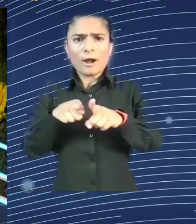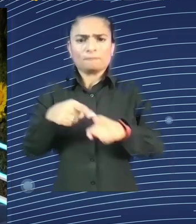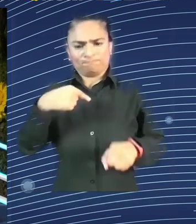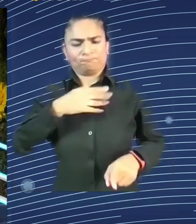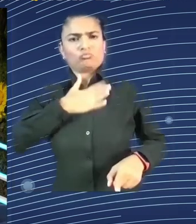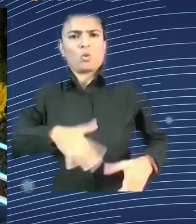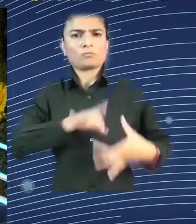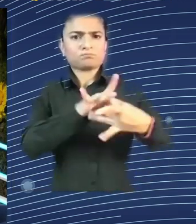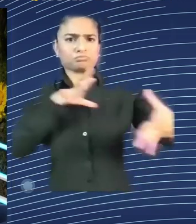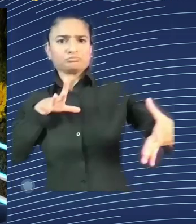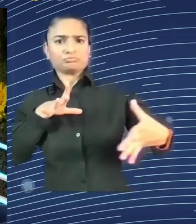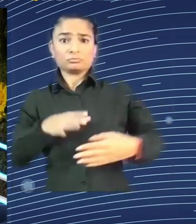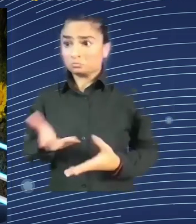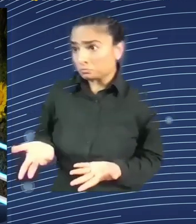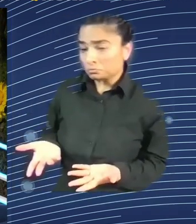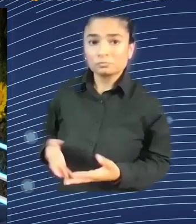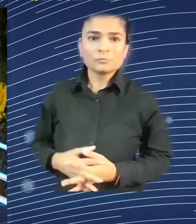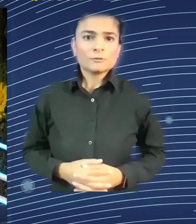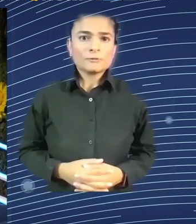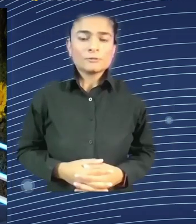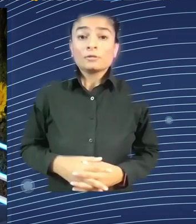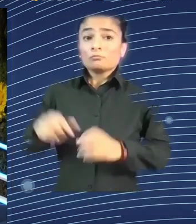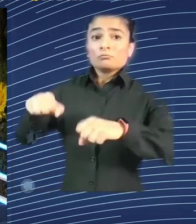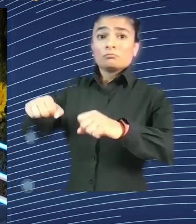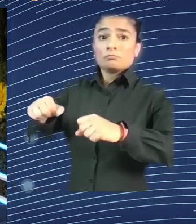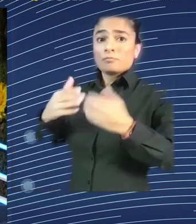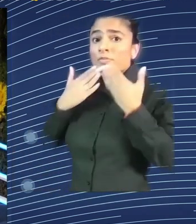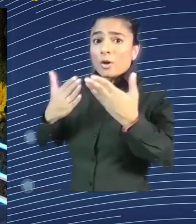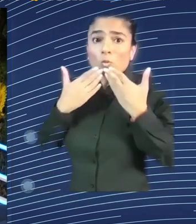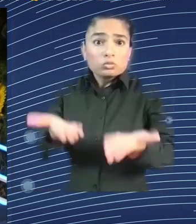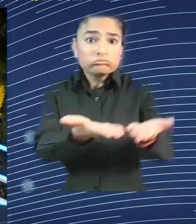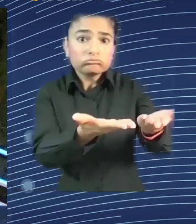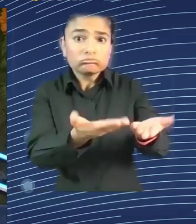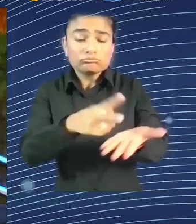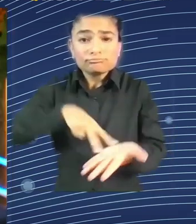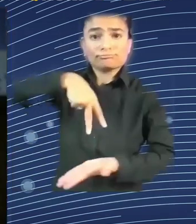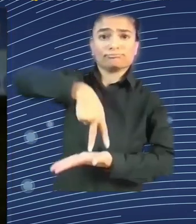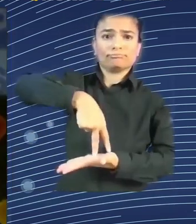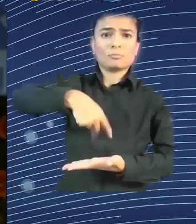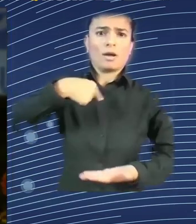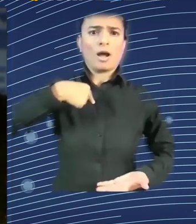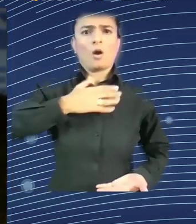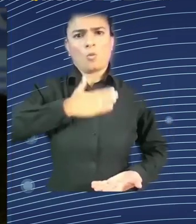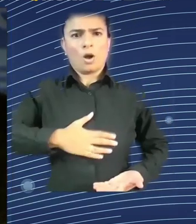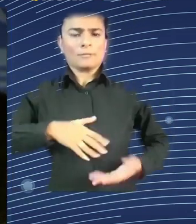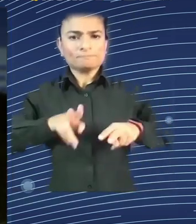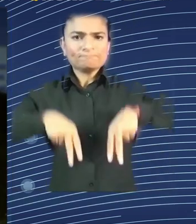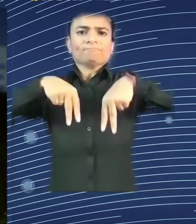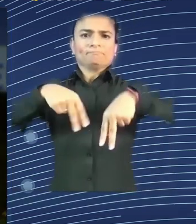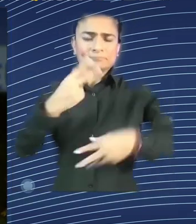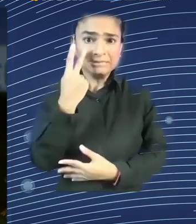I'll actually also stand up to see you better. Yeah, go for it. Hi, my name is Mariana. Sorry, it's quite high. Welcome, Mariana.